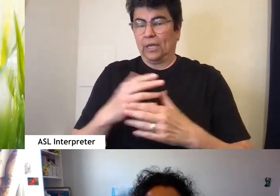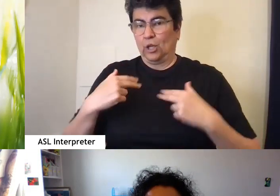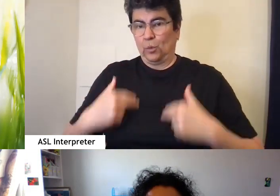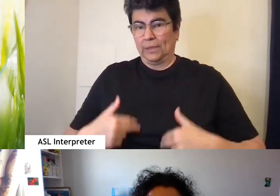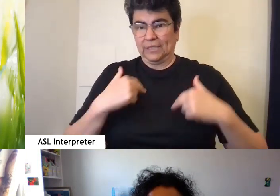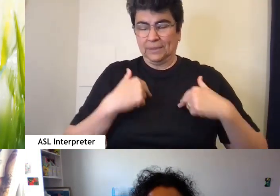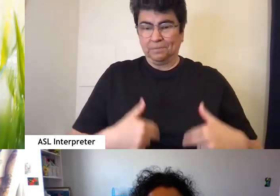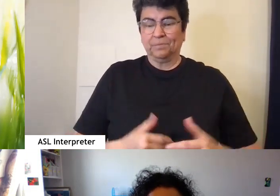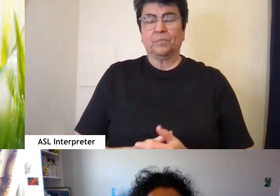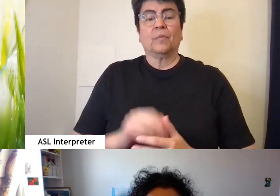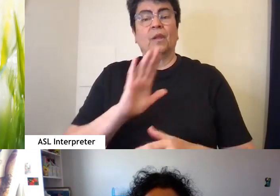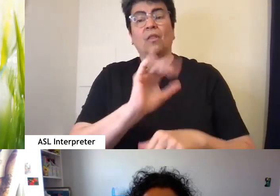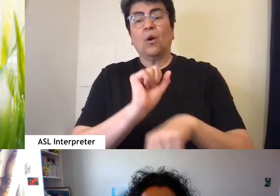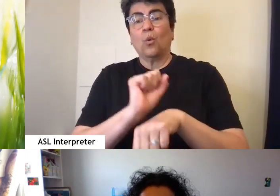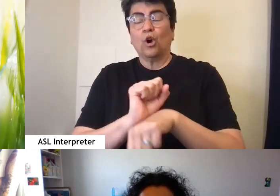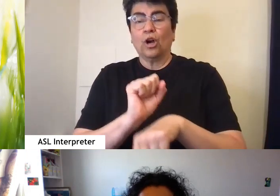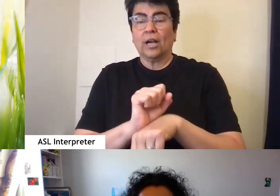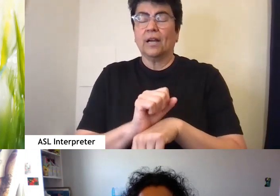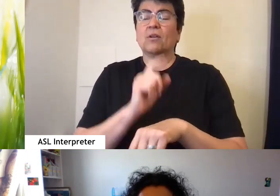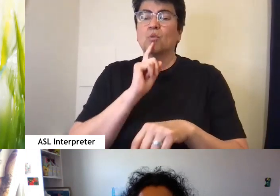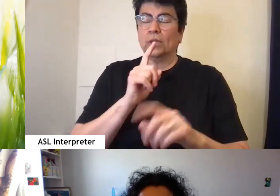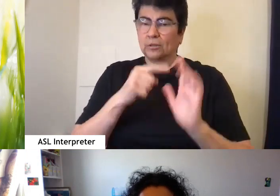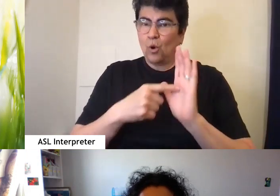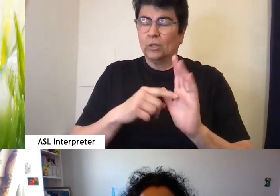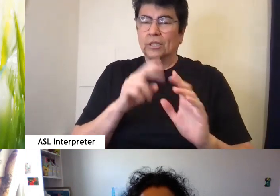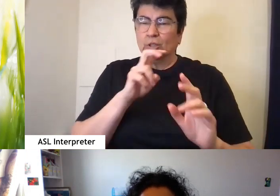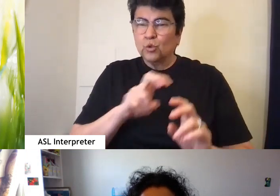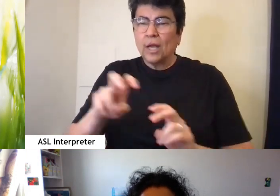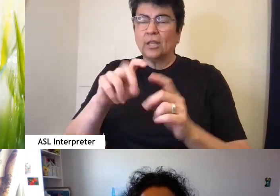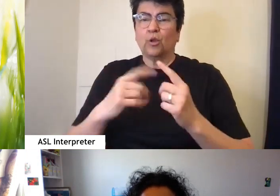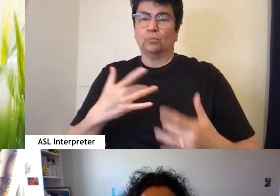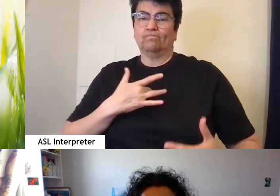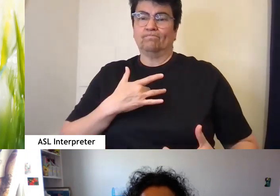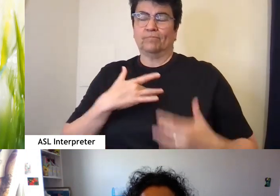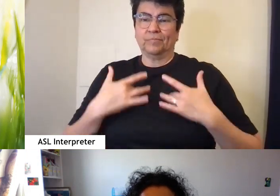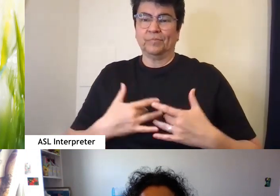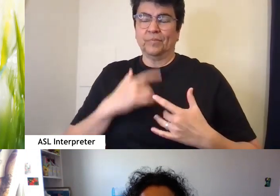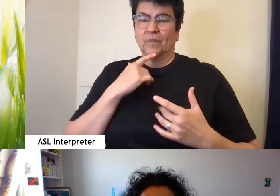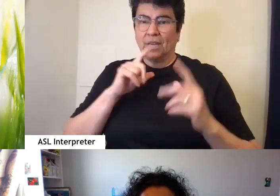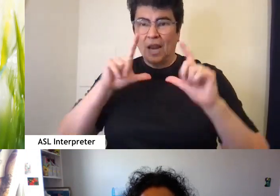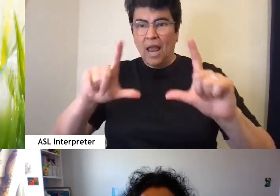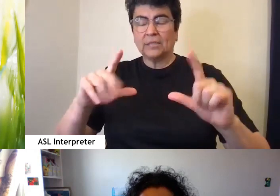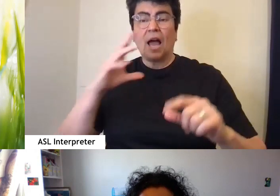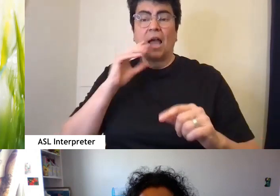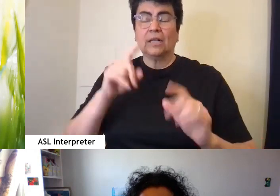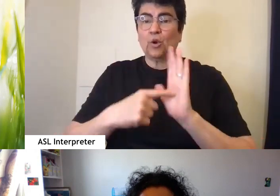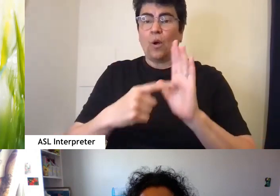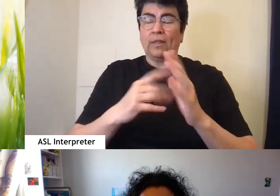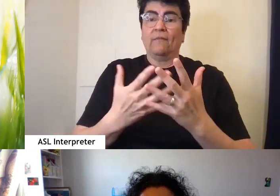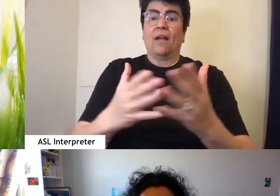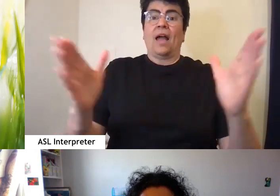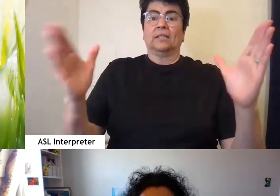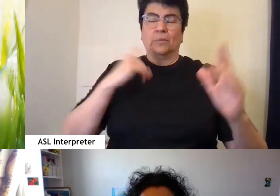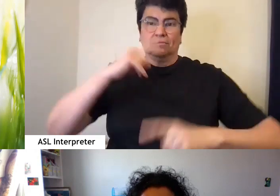Their work explores transience and reflection through a tender-hearted lens and depicting the vastness and